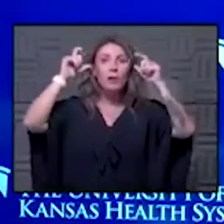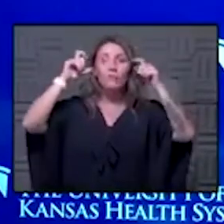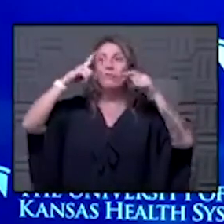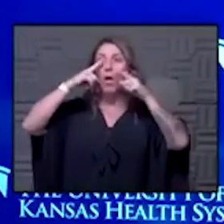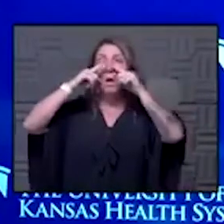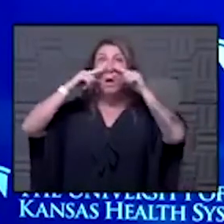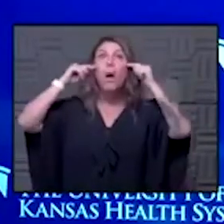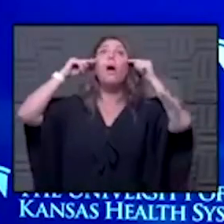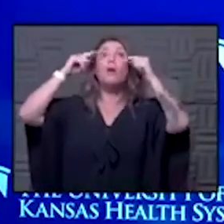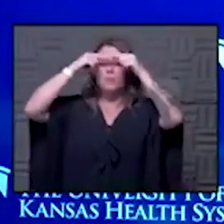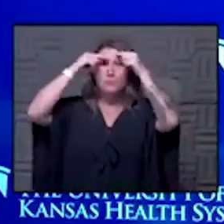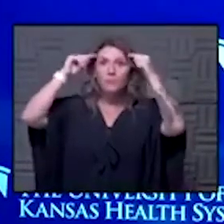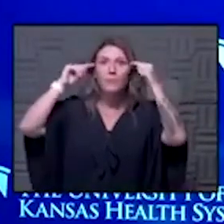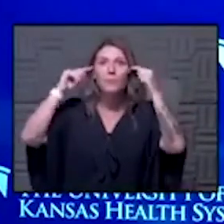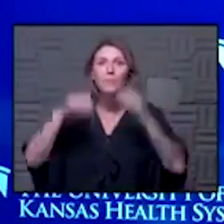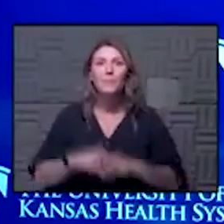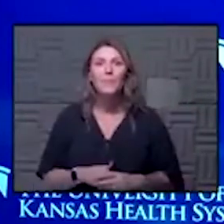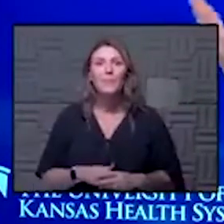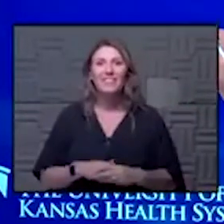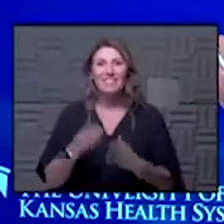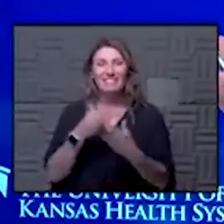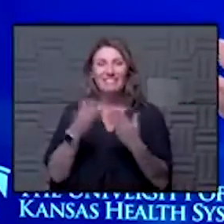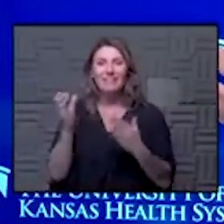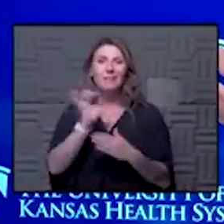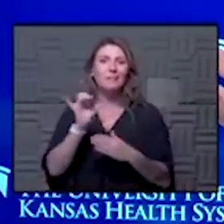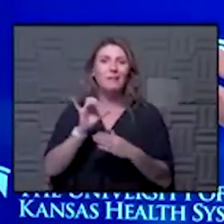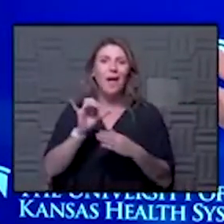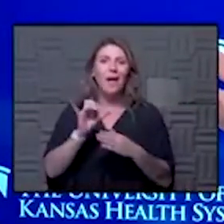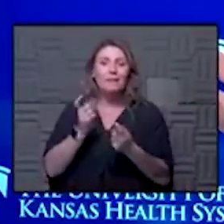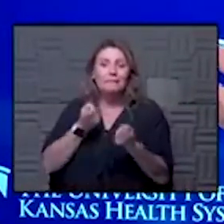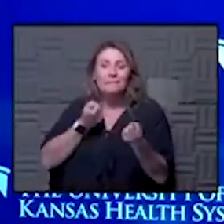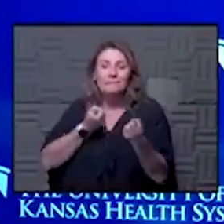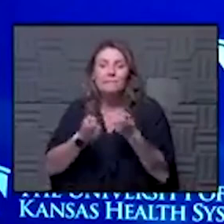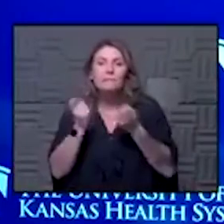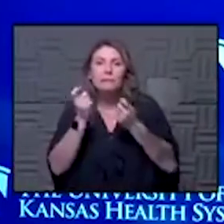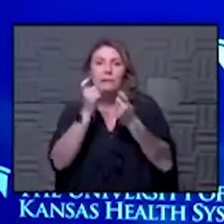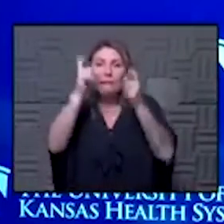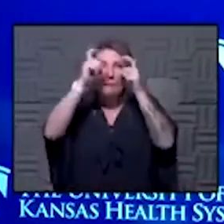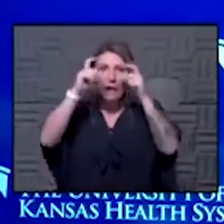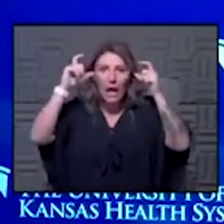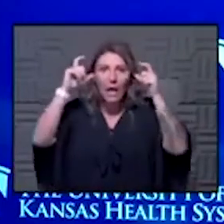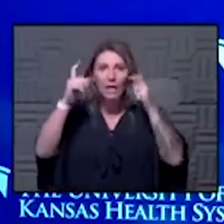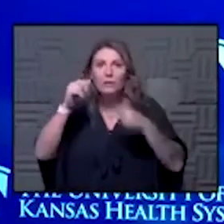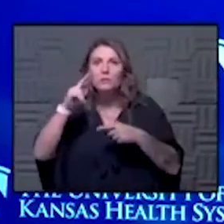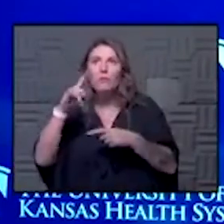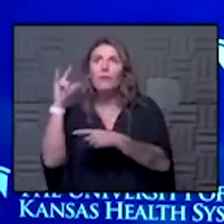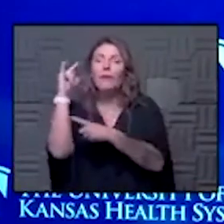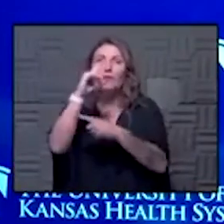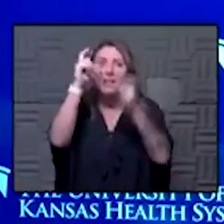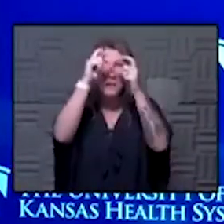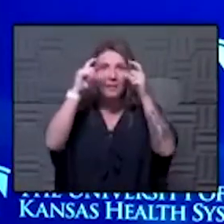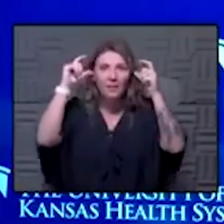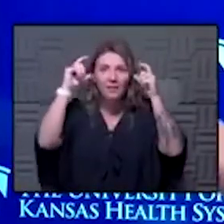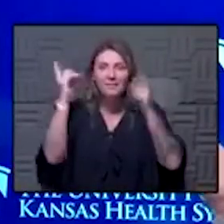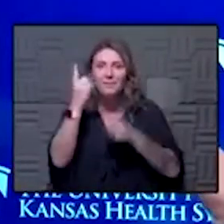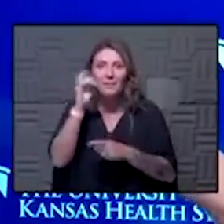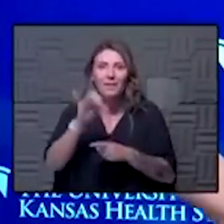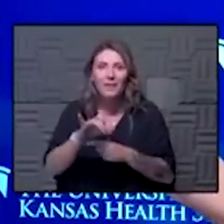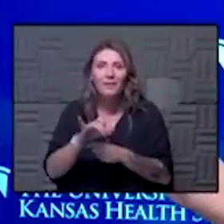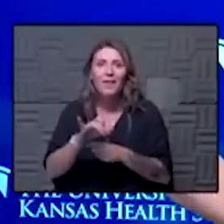side shield you know think about like a ski goggle or those aviator goggles or something like this and by the way